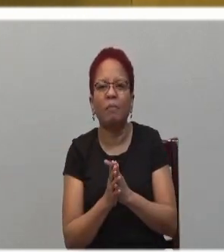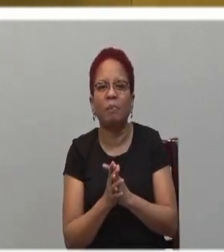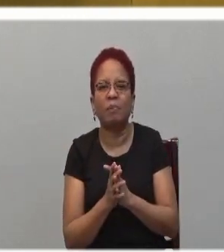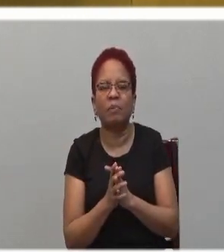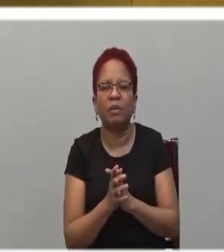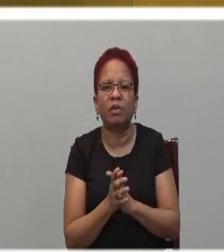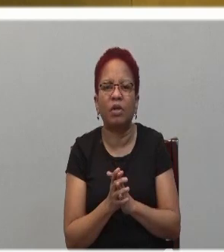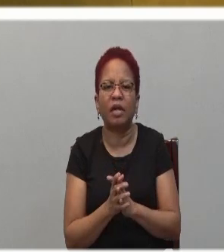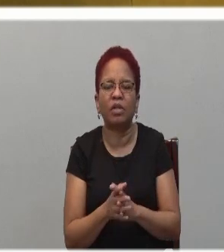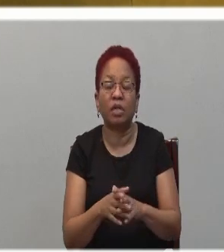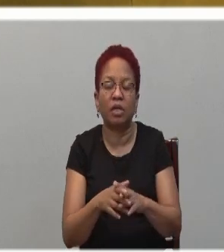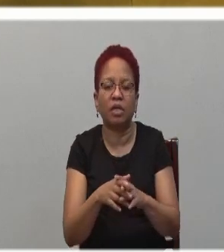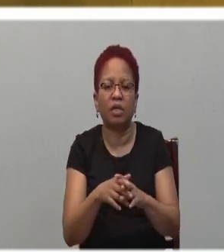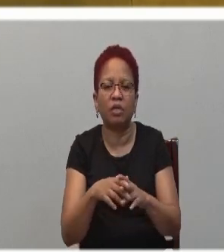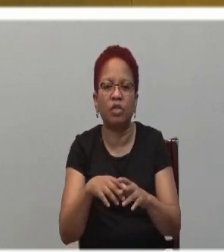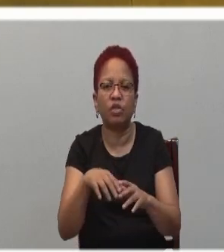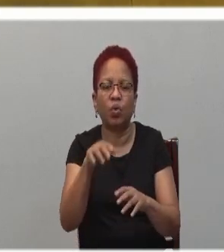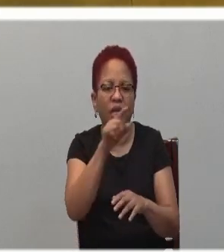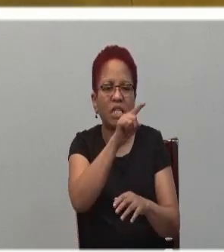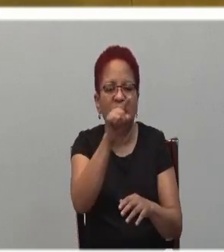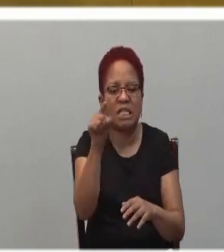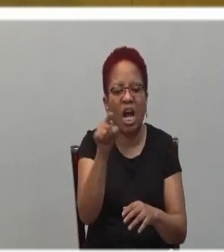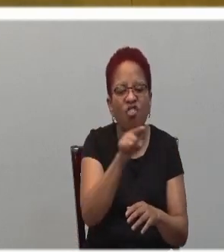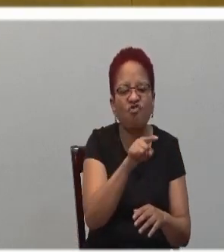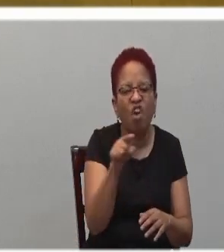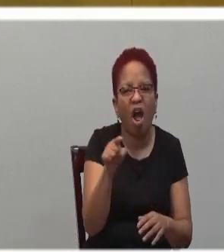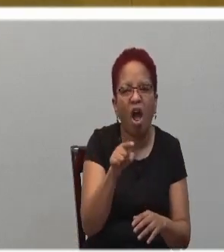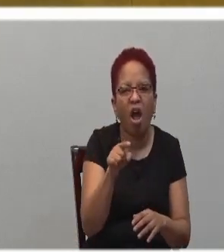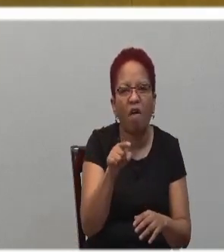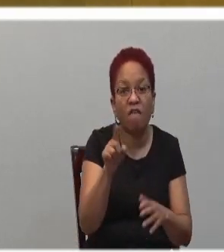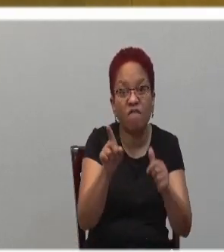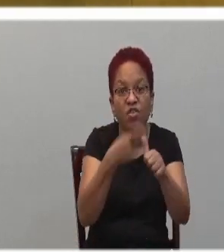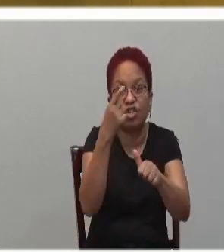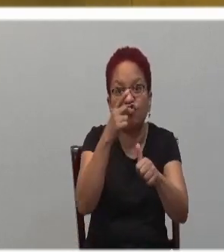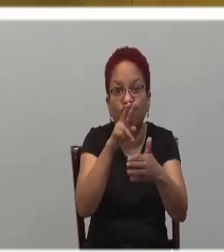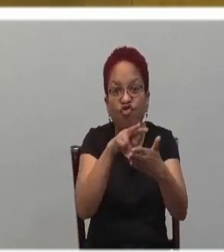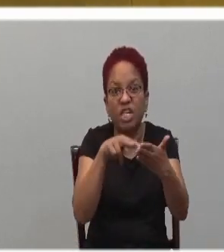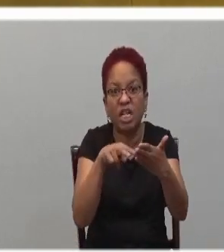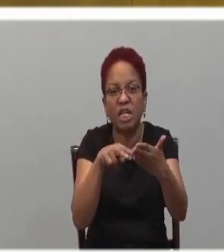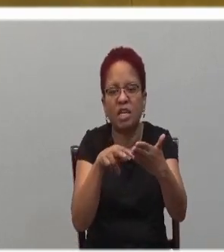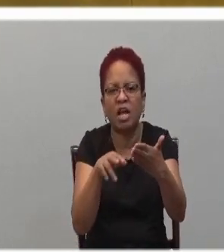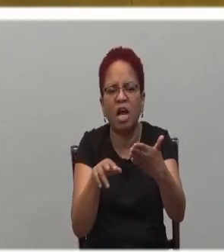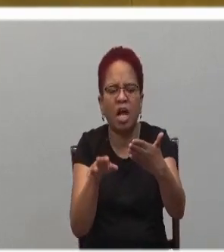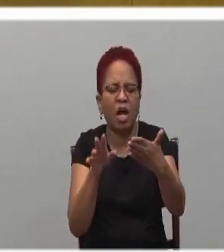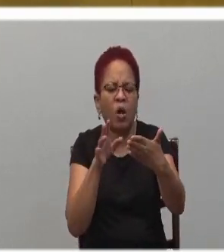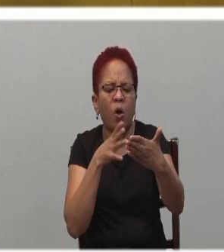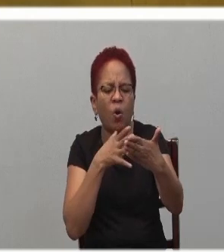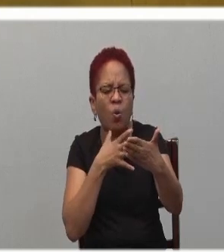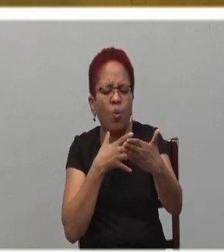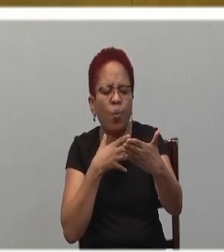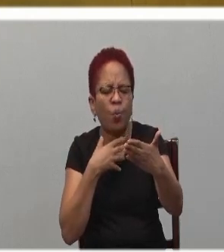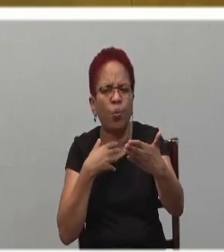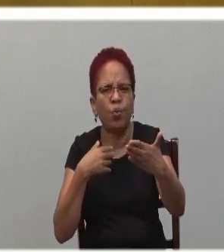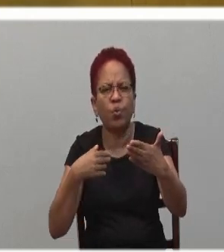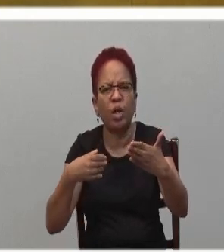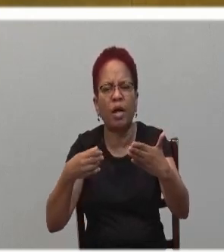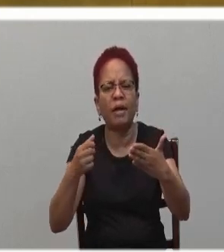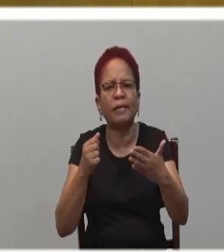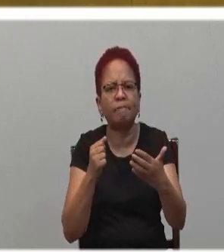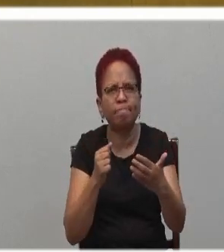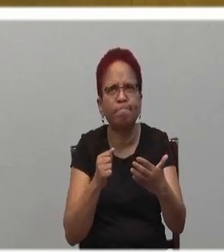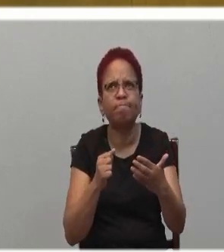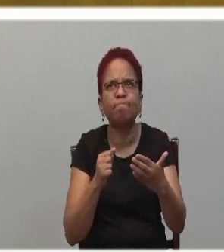Zachariah's vision, Jesus reveals the mystery of the kingdom of God to the